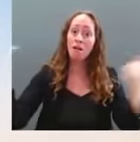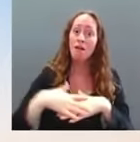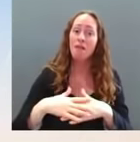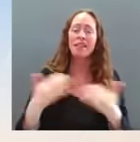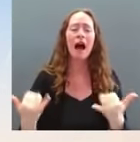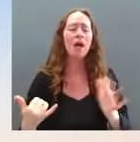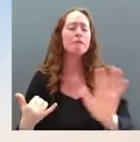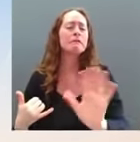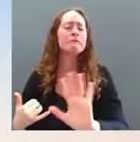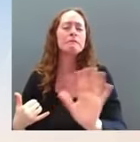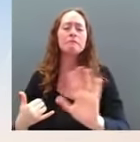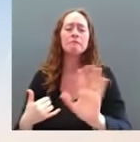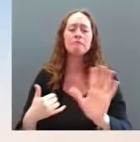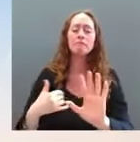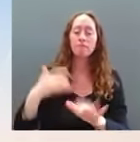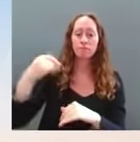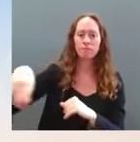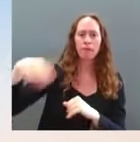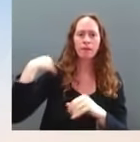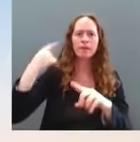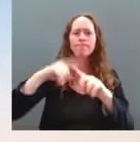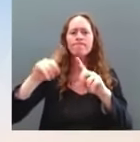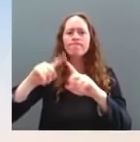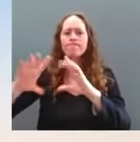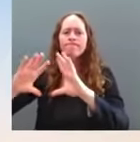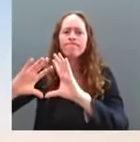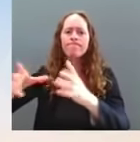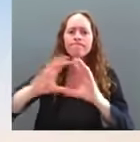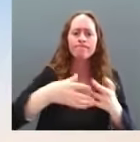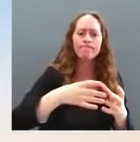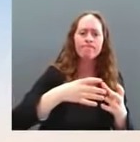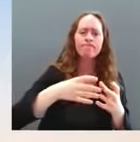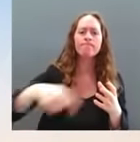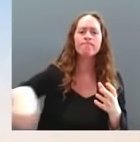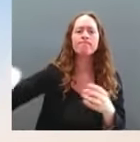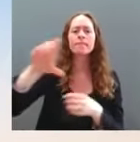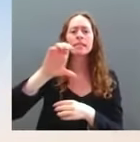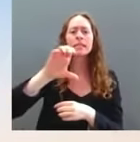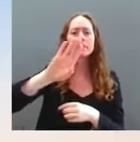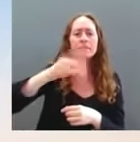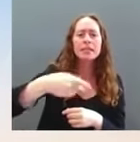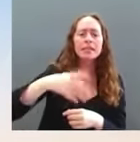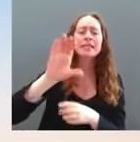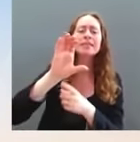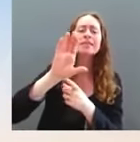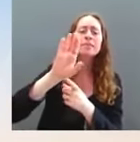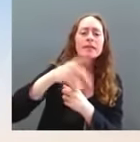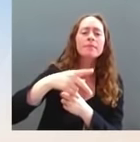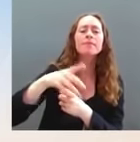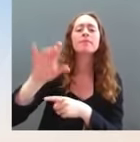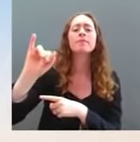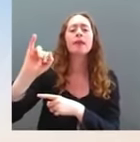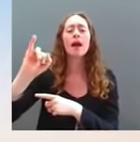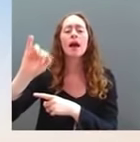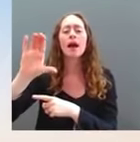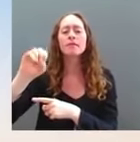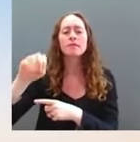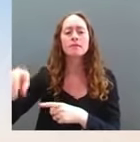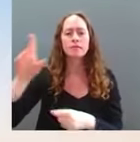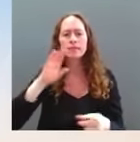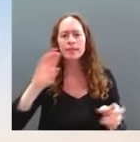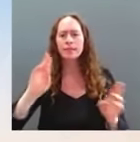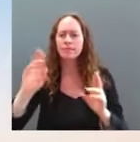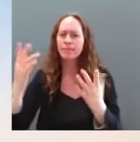as possible. CBP has been working with ICE to ensure individuals awaiting processing in the interior of the country monitor under- would be monitored under the